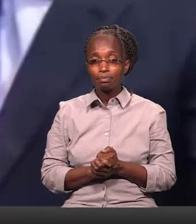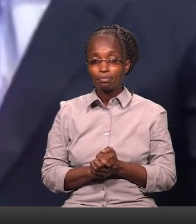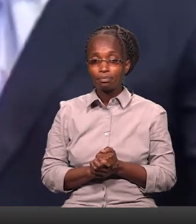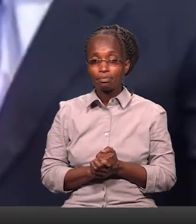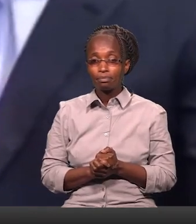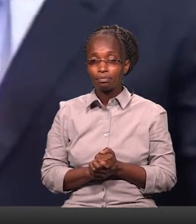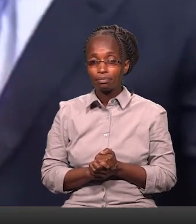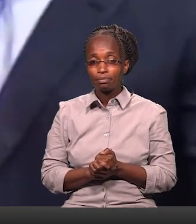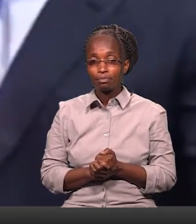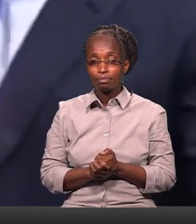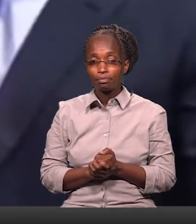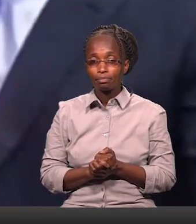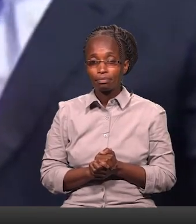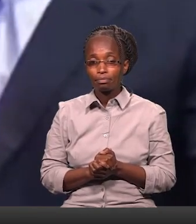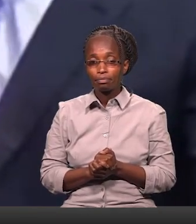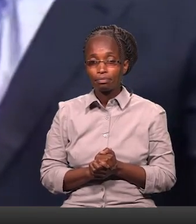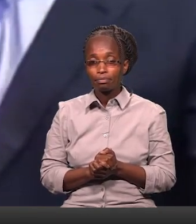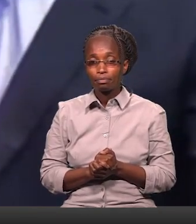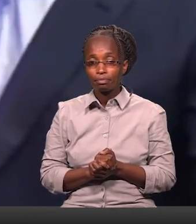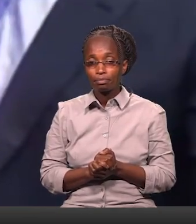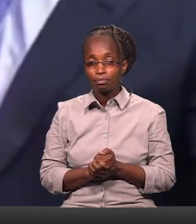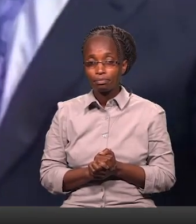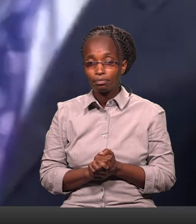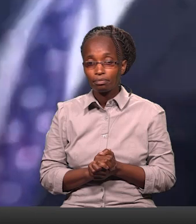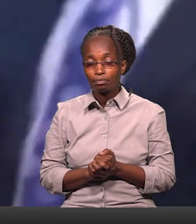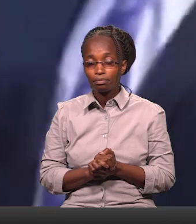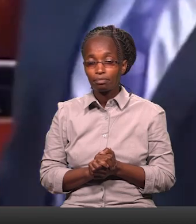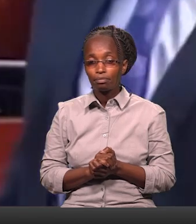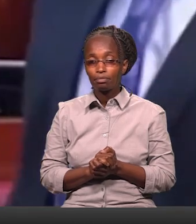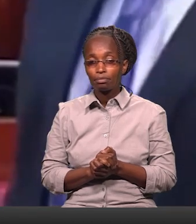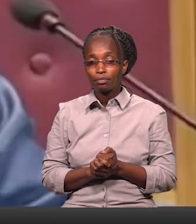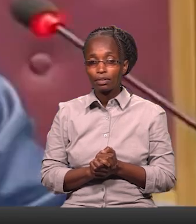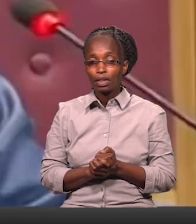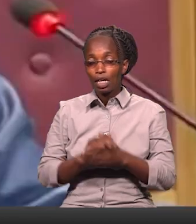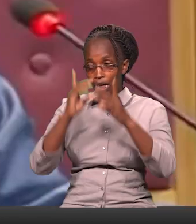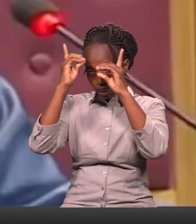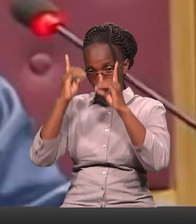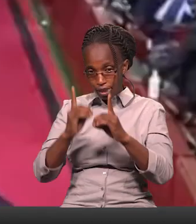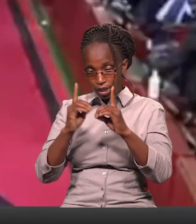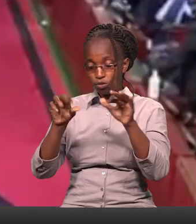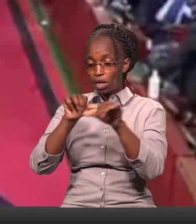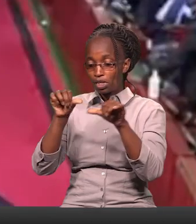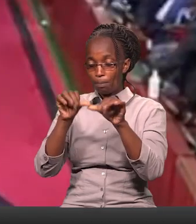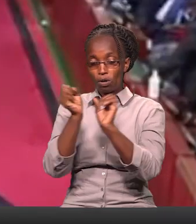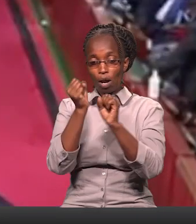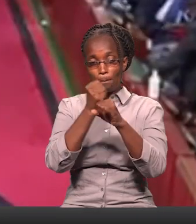one, hands down, Mr. Speaker Dr. Katana, not shout out to this, Speaker Thank you very much, Mr. Speaker Mwamuzi ni Kura